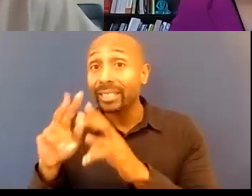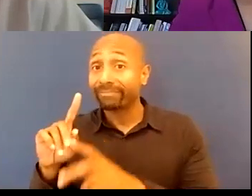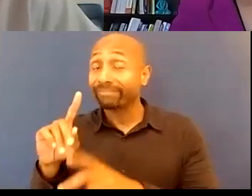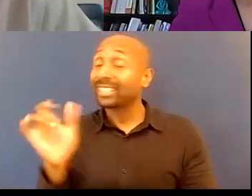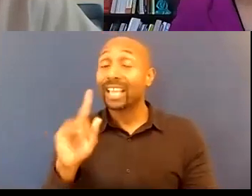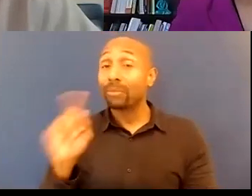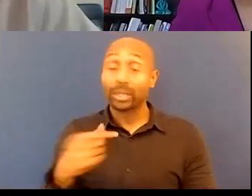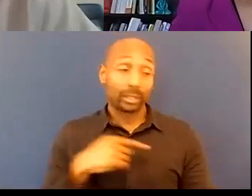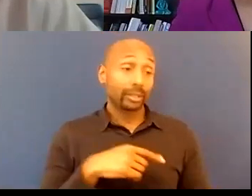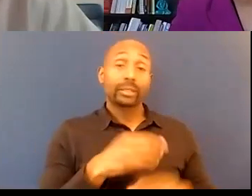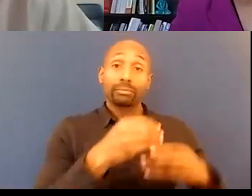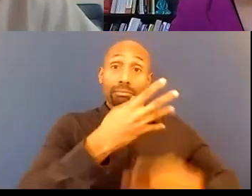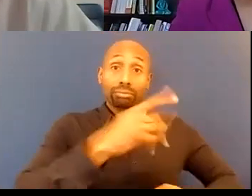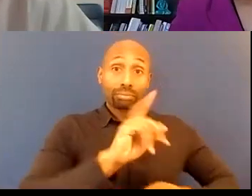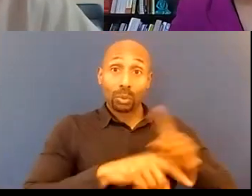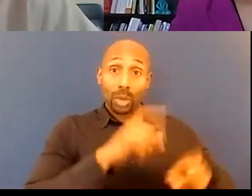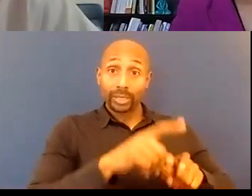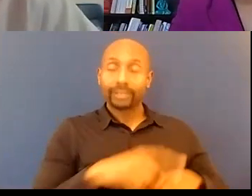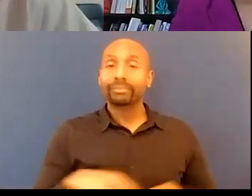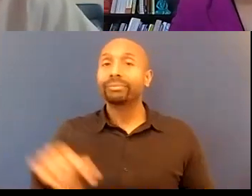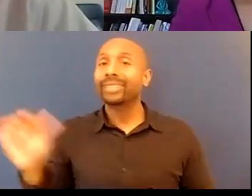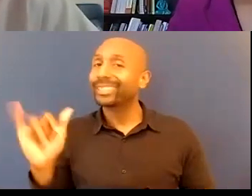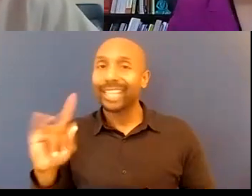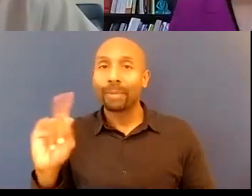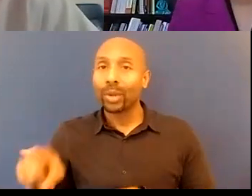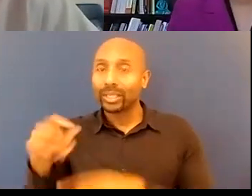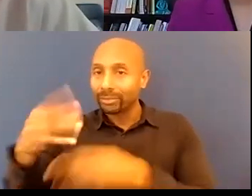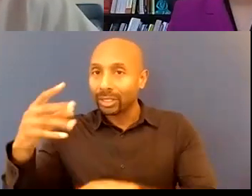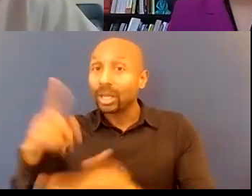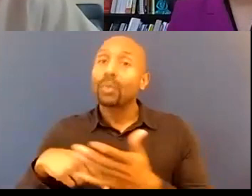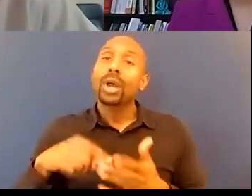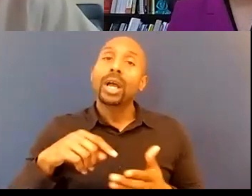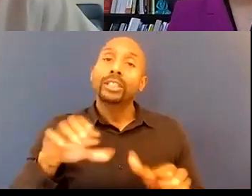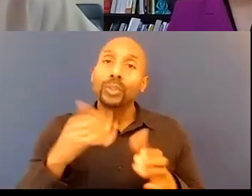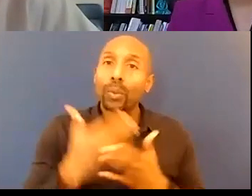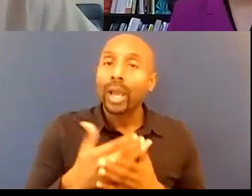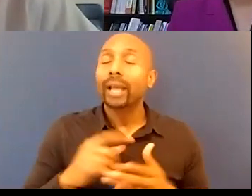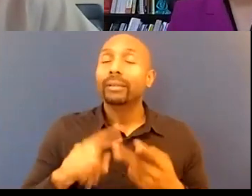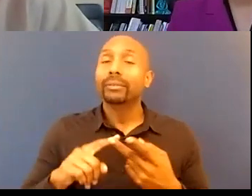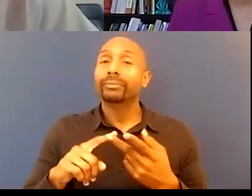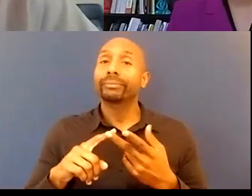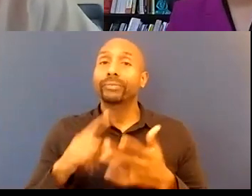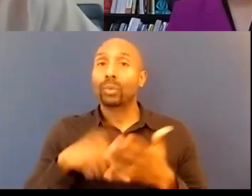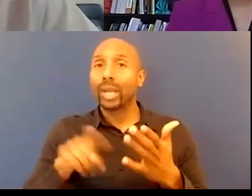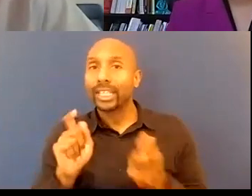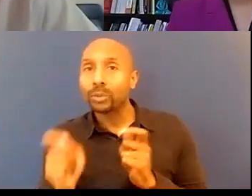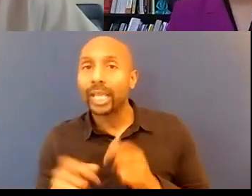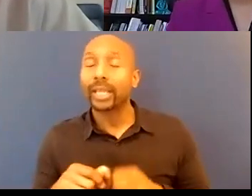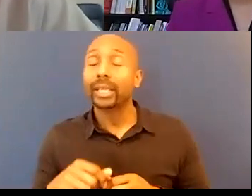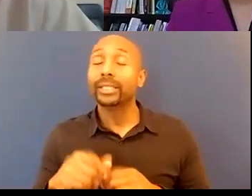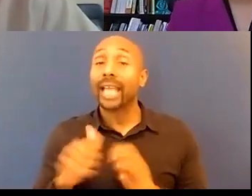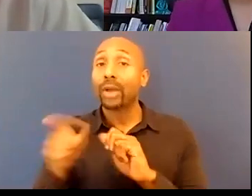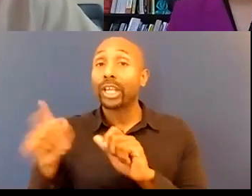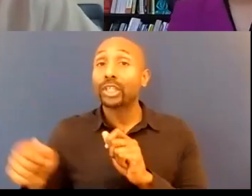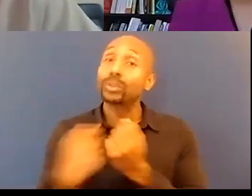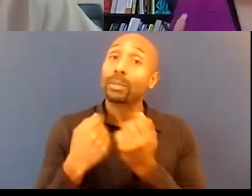the police um what is going well what could be better what would you be willing to do to make change to make a difference and if you could